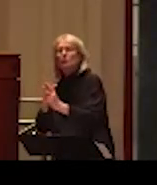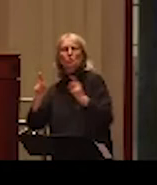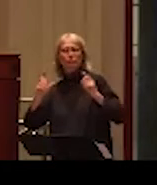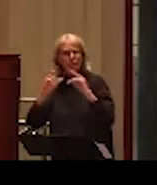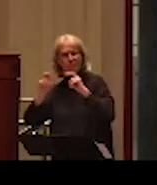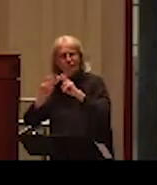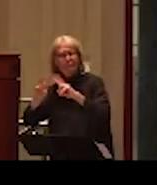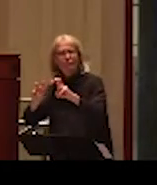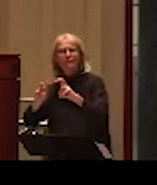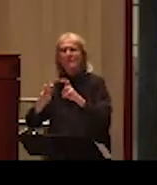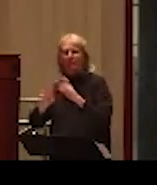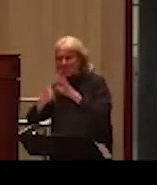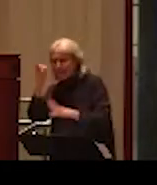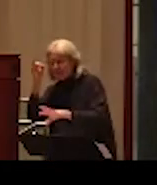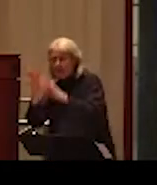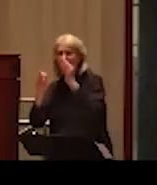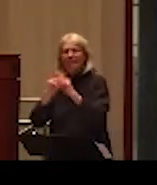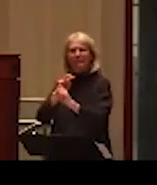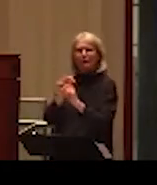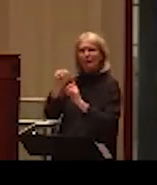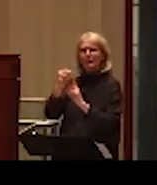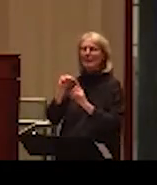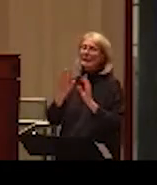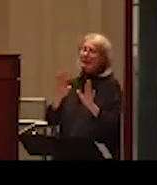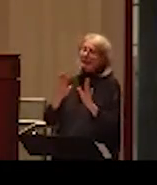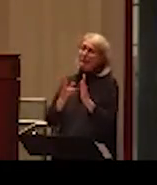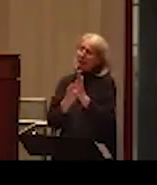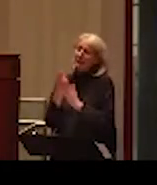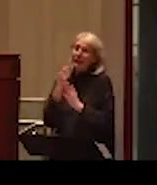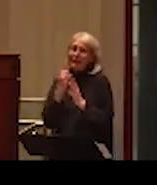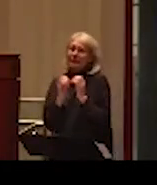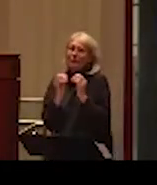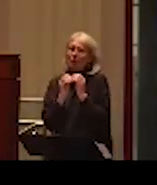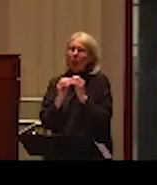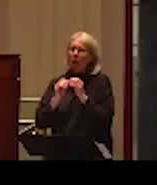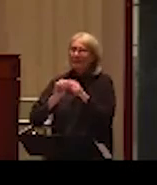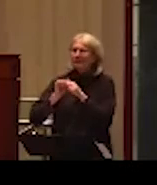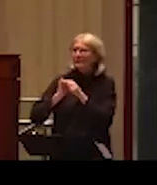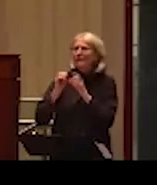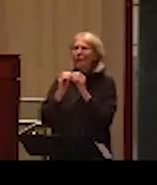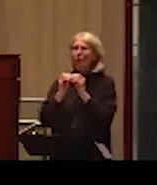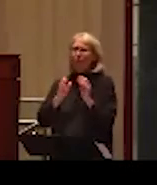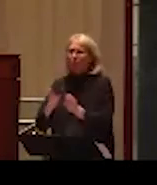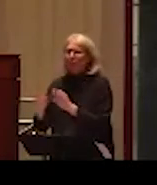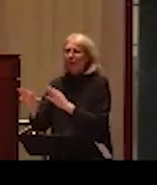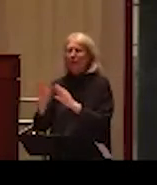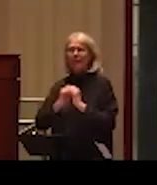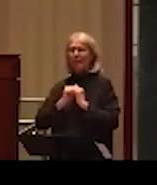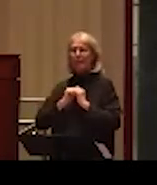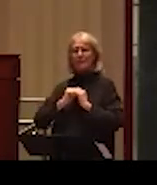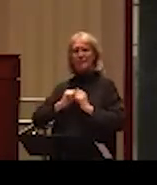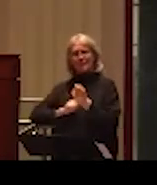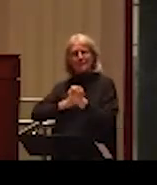may need some preparation and maybe to have more specific guidelines in place how to act with